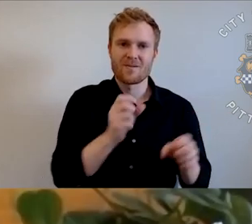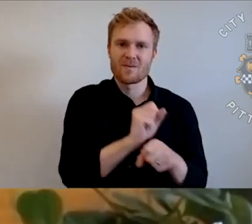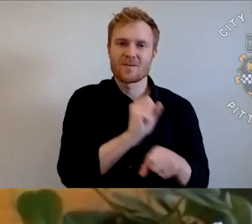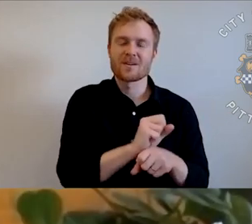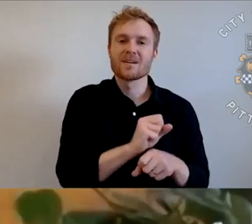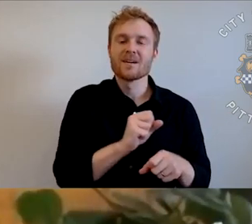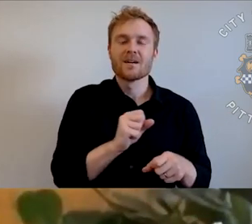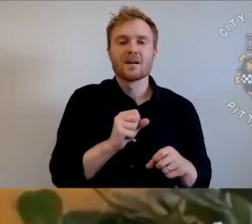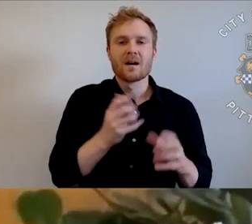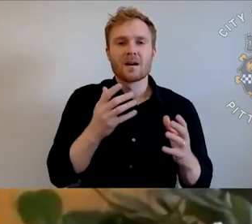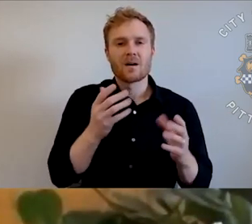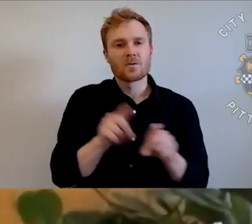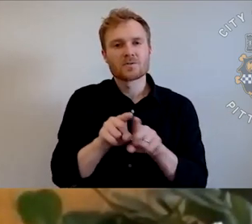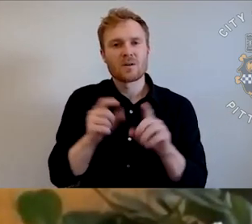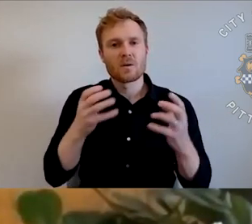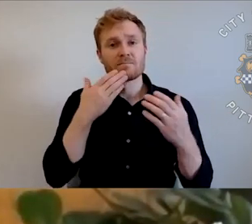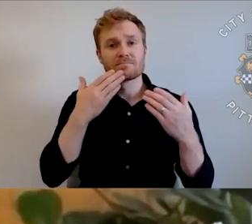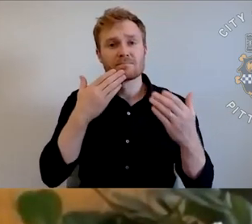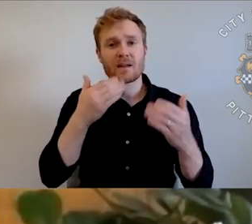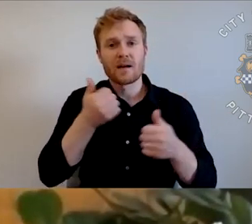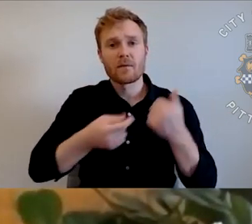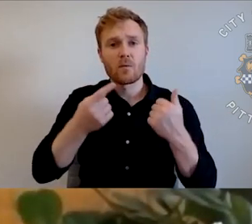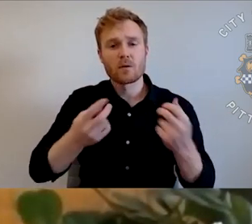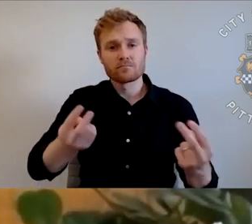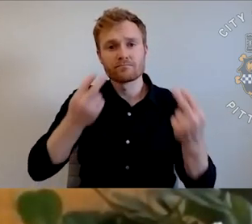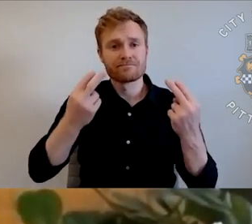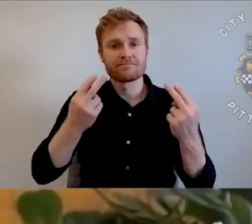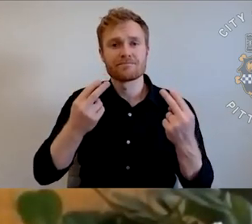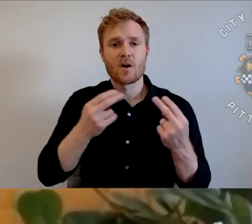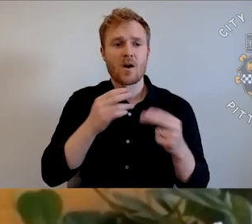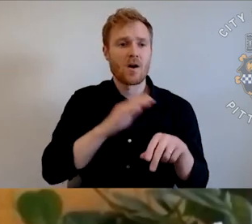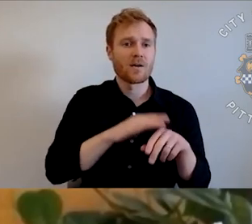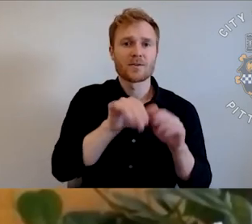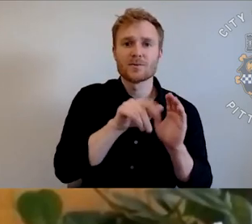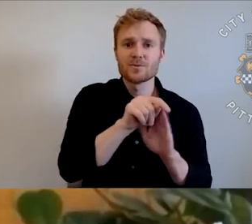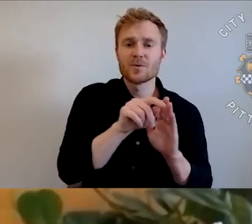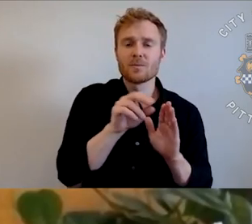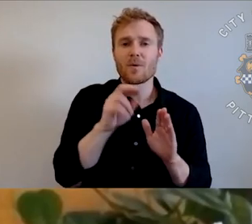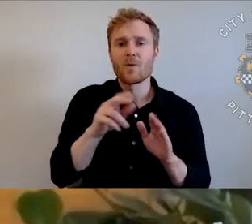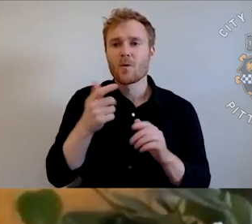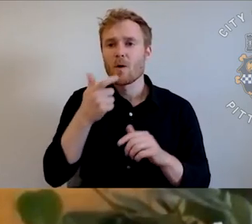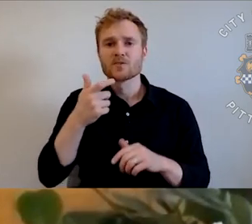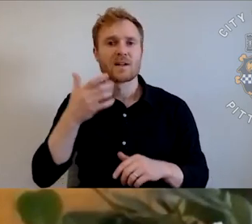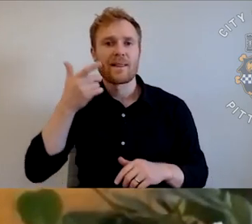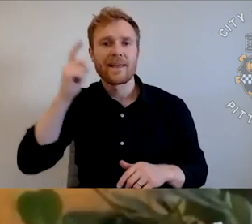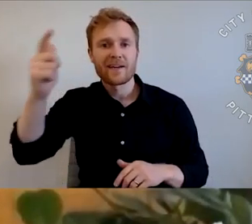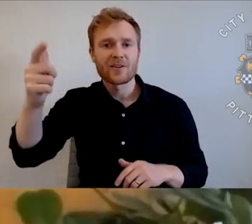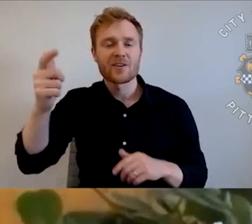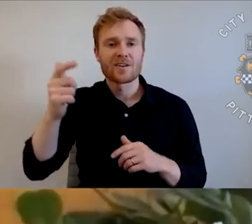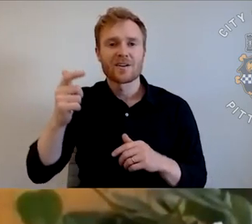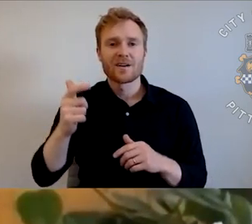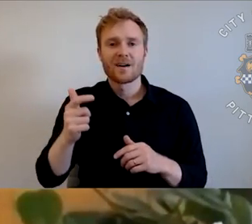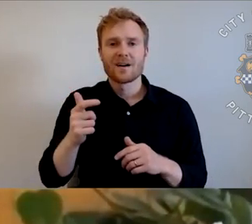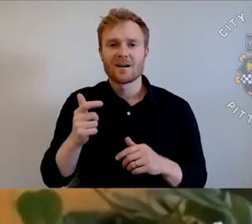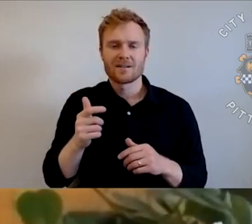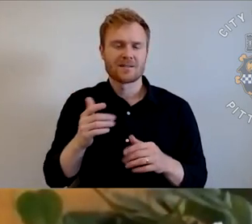say thank you to everybody that attended, everybody that's watching on YouTube or watching on a replay. Um, there's a lot of really important things